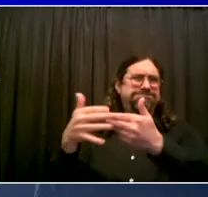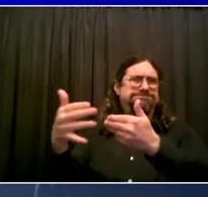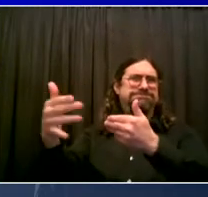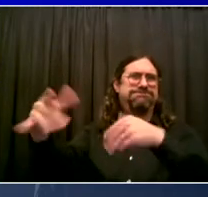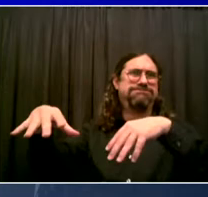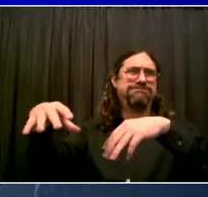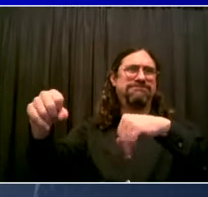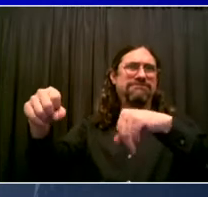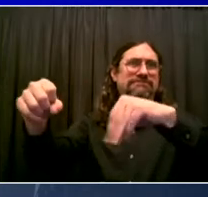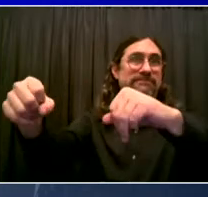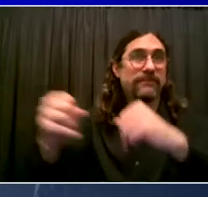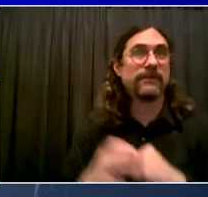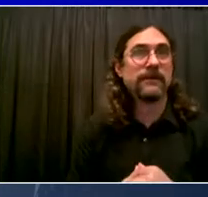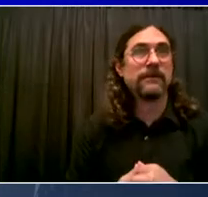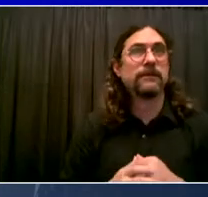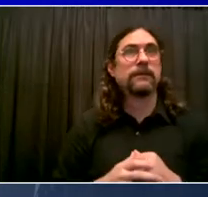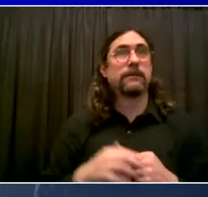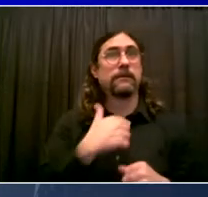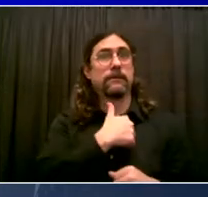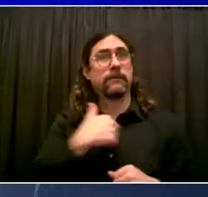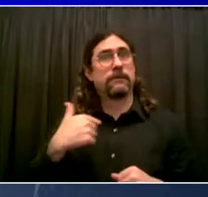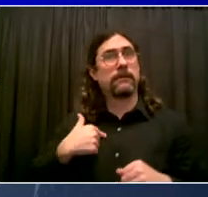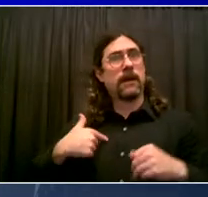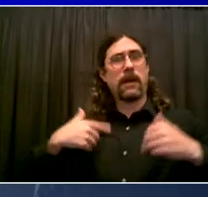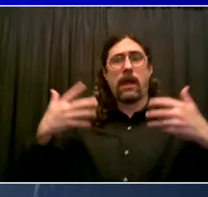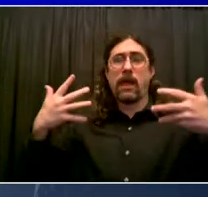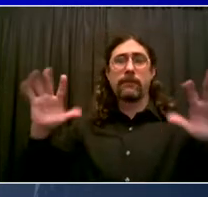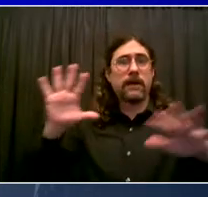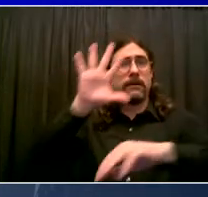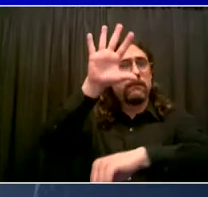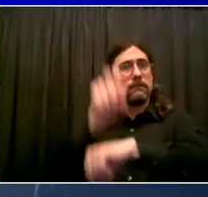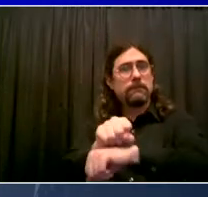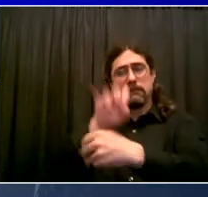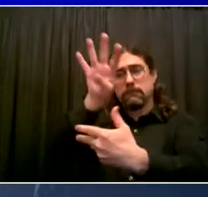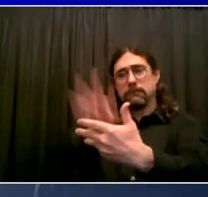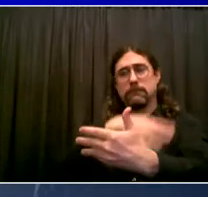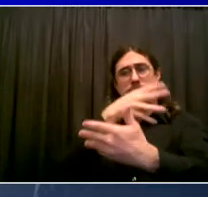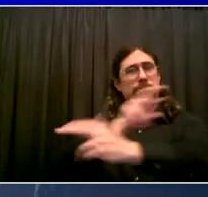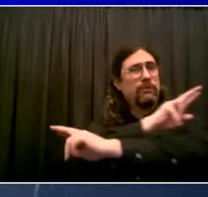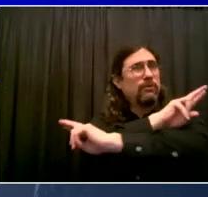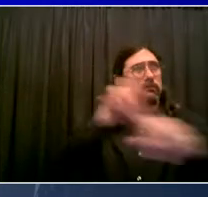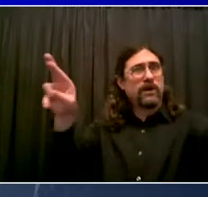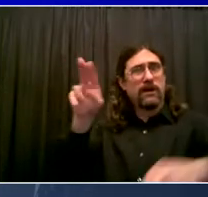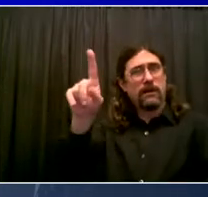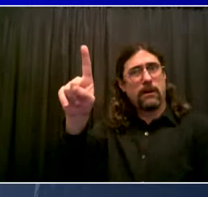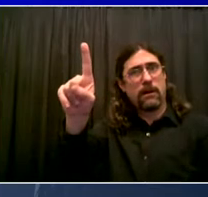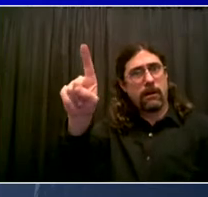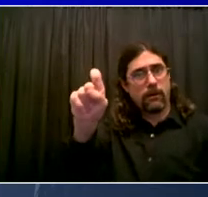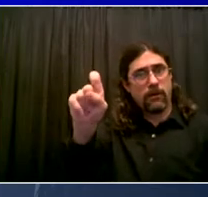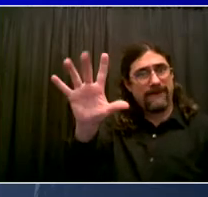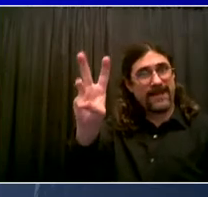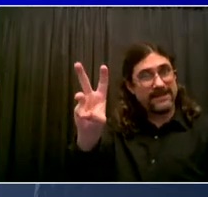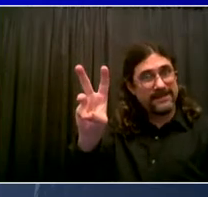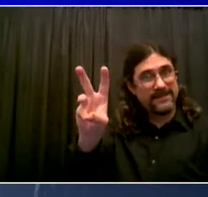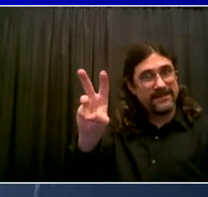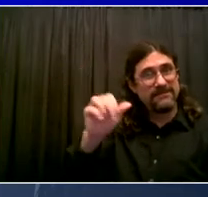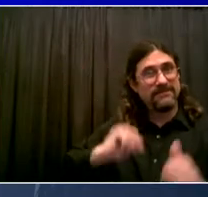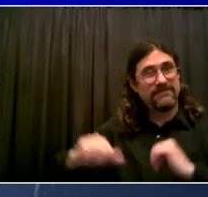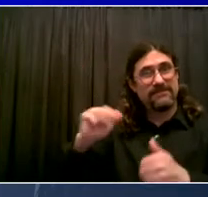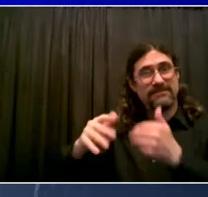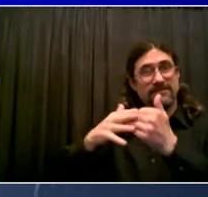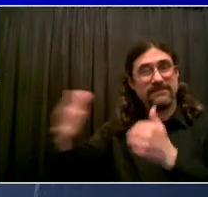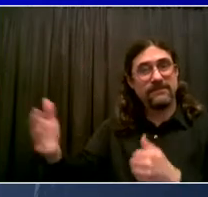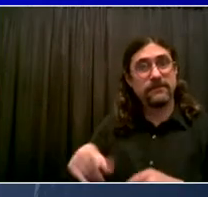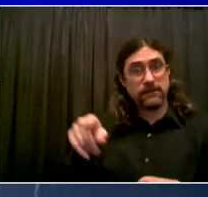to apply, you can go to nyc.gov slash open culture, and you can apply to be a part of this amazing,